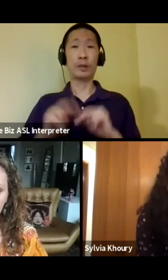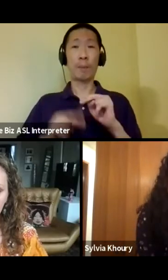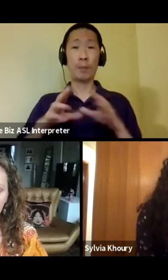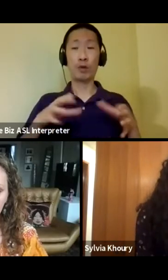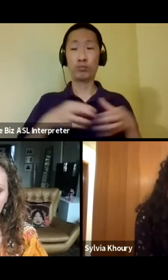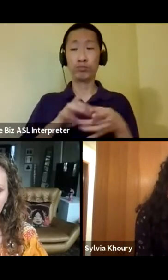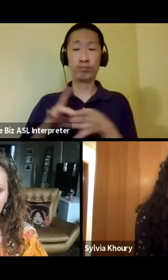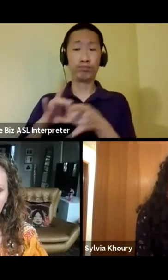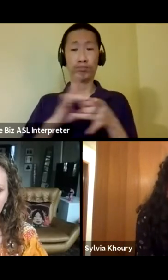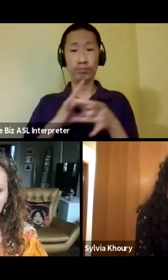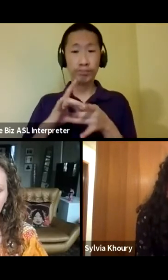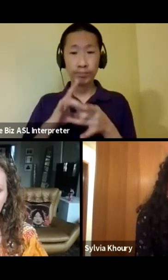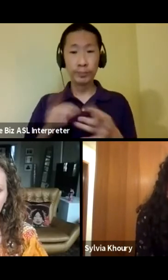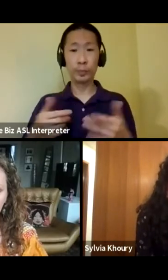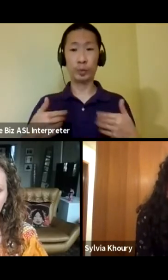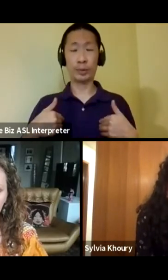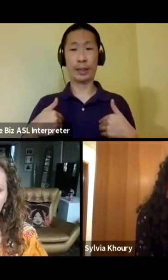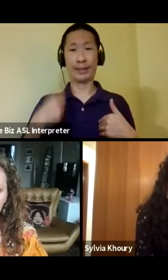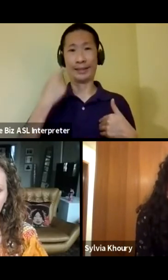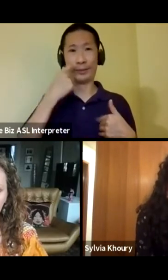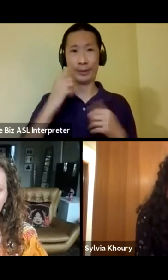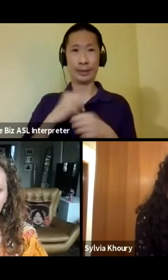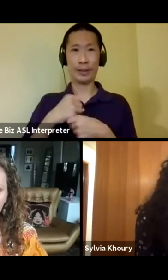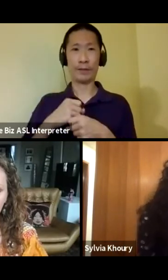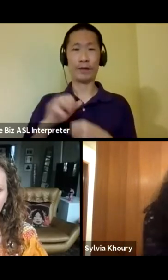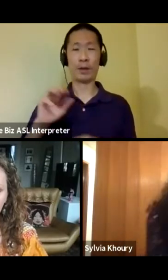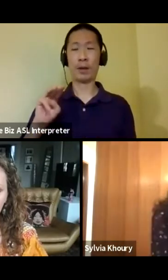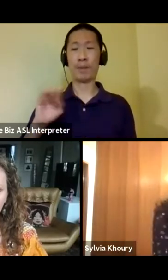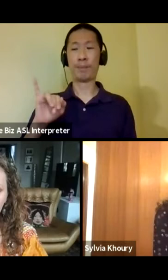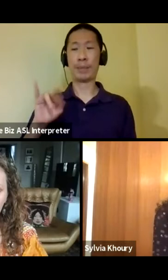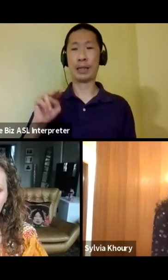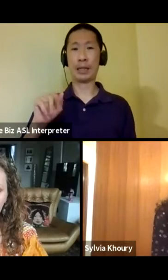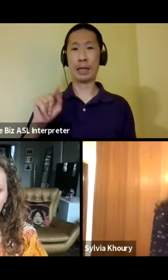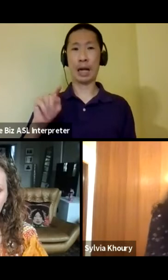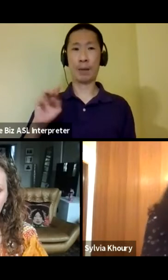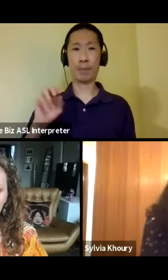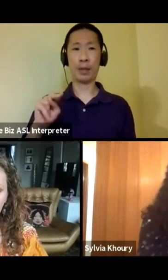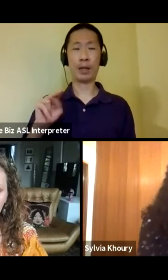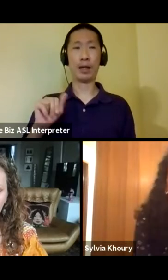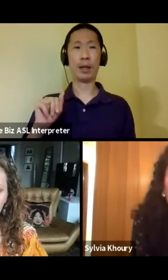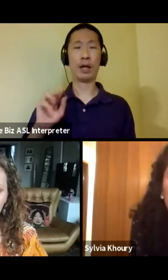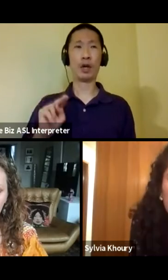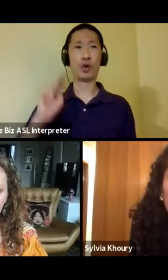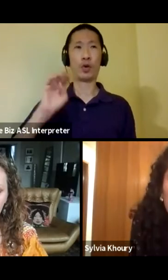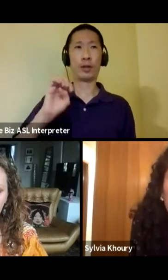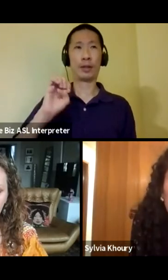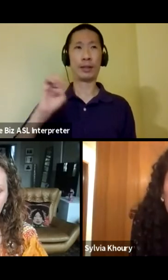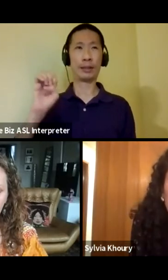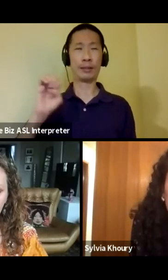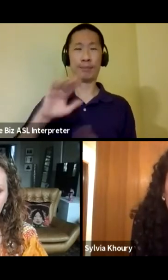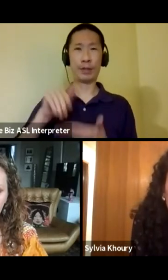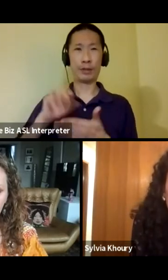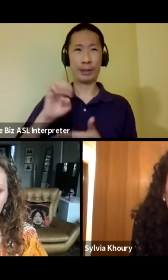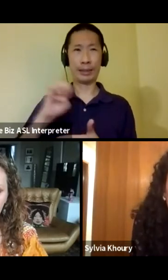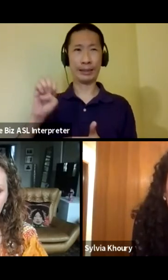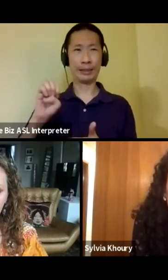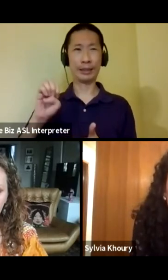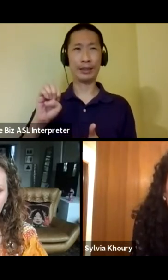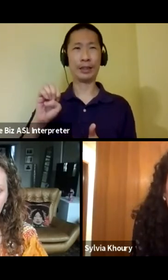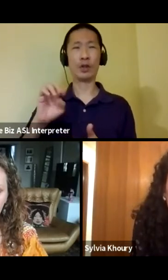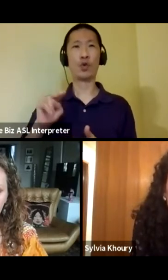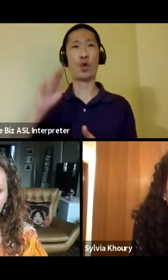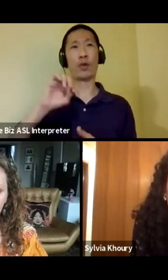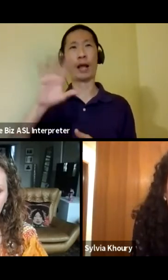now, the, there's the newly formed Minatma, Middle Eastern, North African theater makers Alliance.